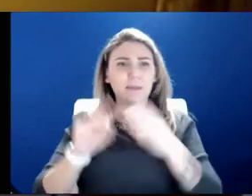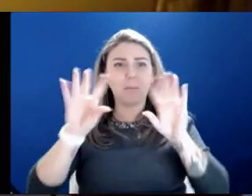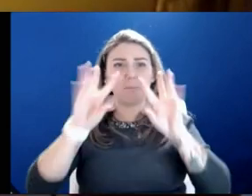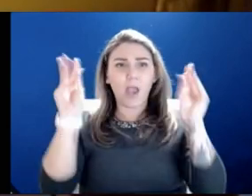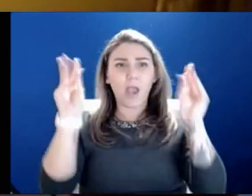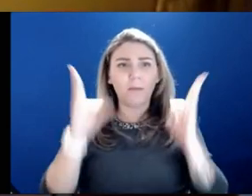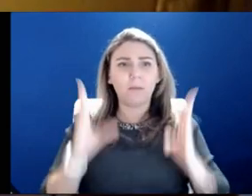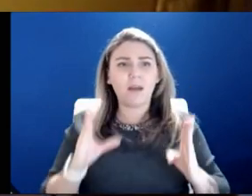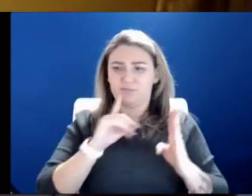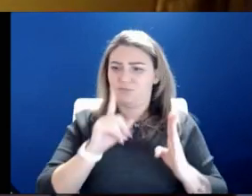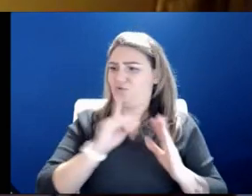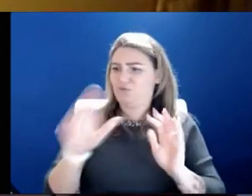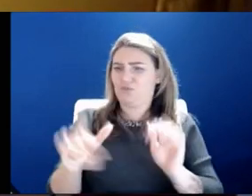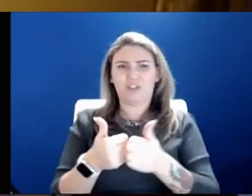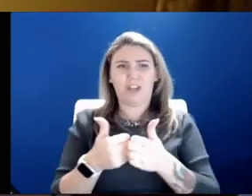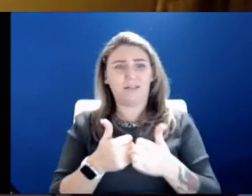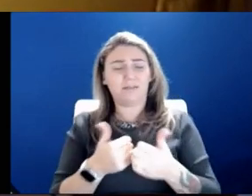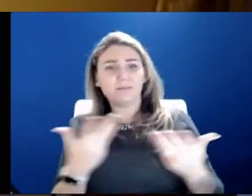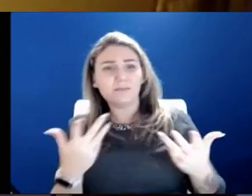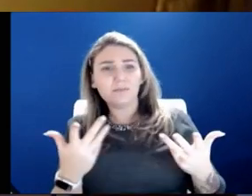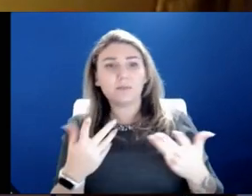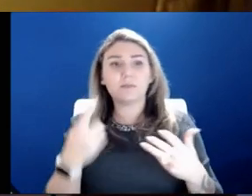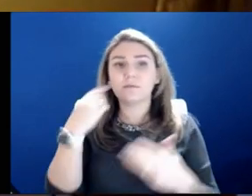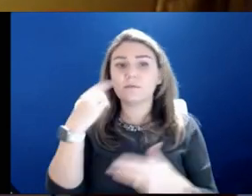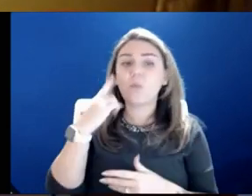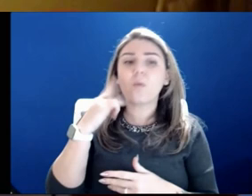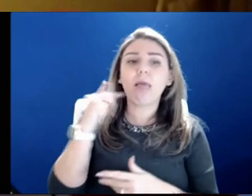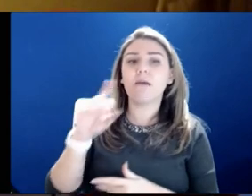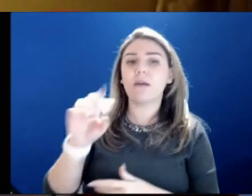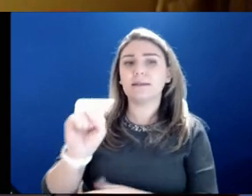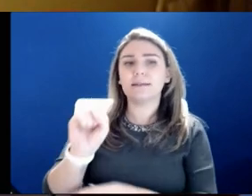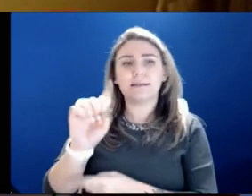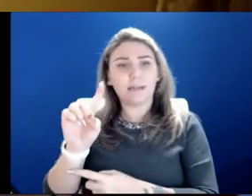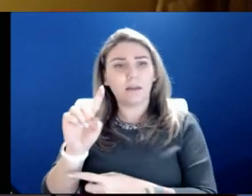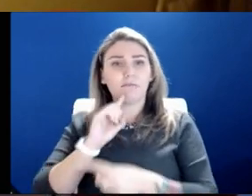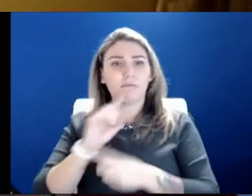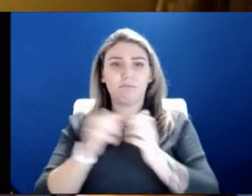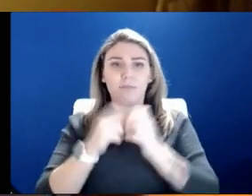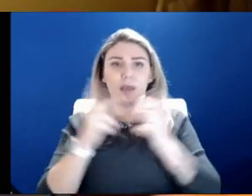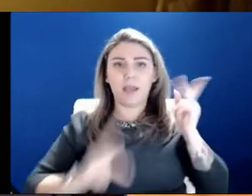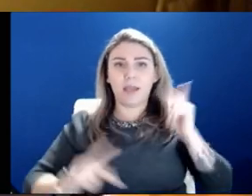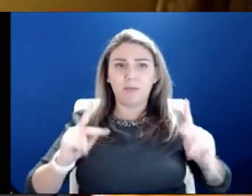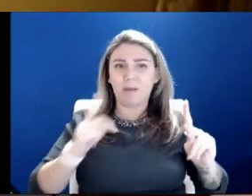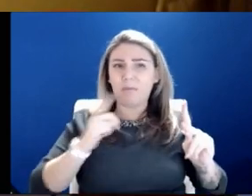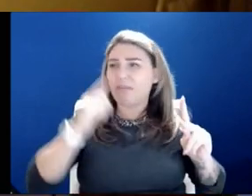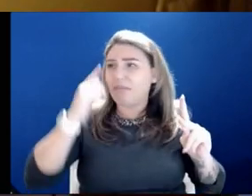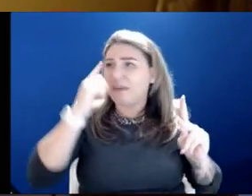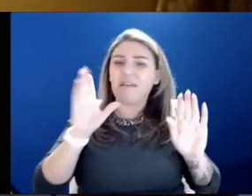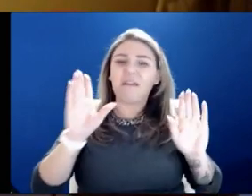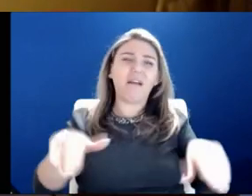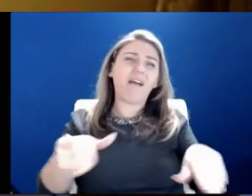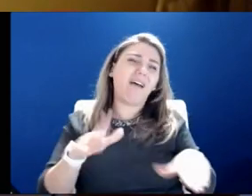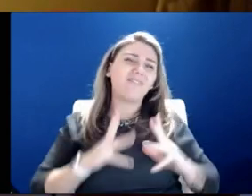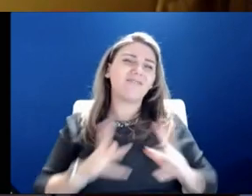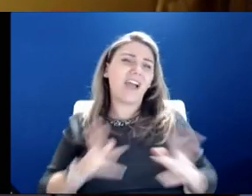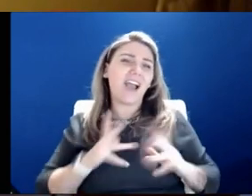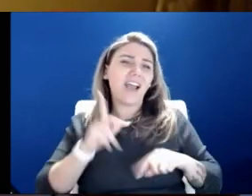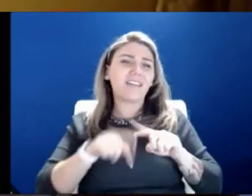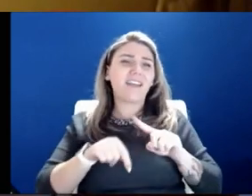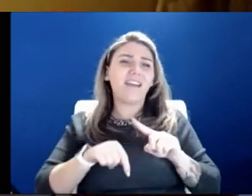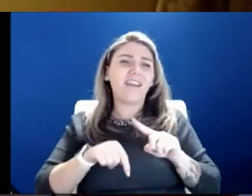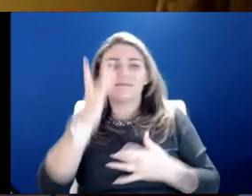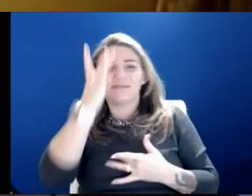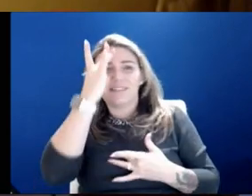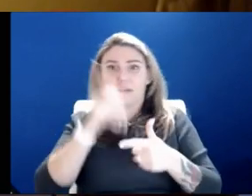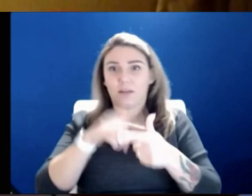challenging. For San Diego, facing that same issue, a number of folks who think they're kind of invincible and then end up getting infected.